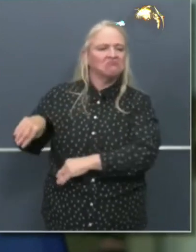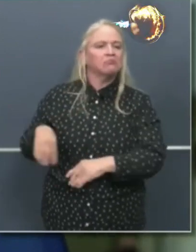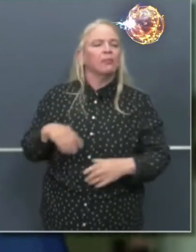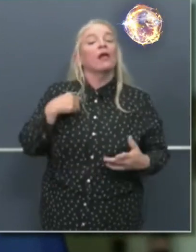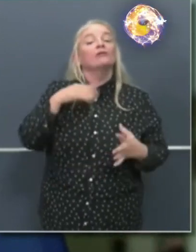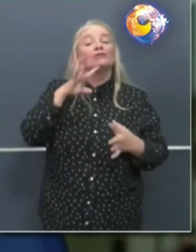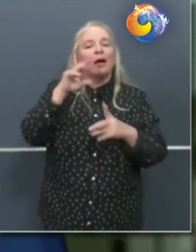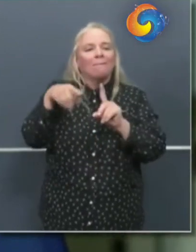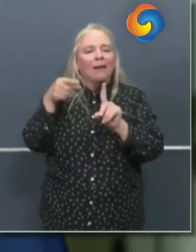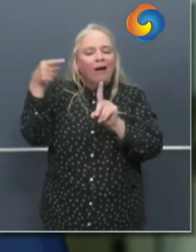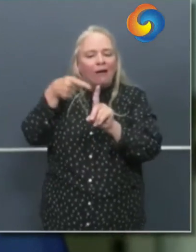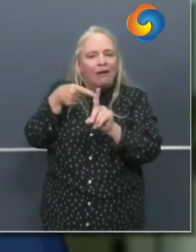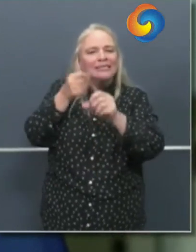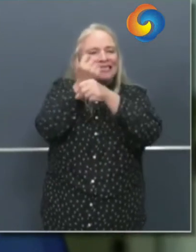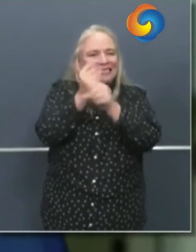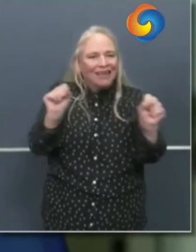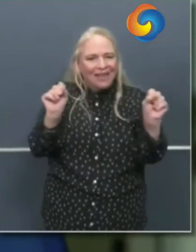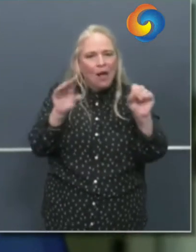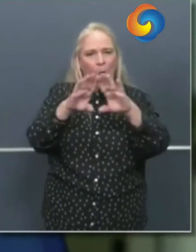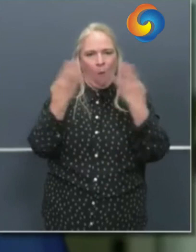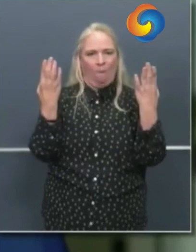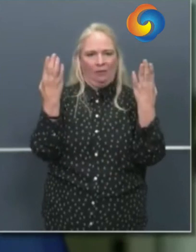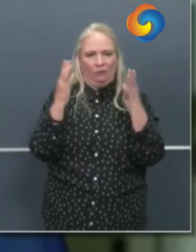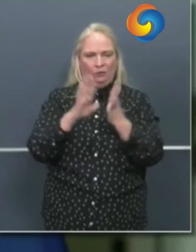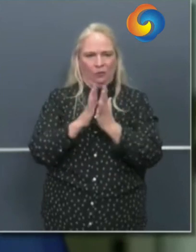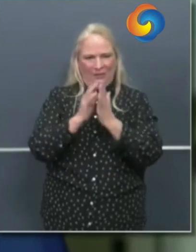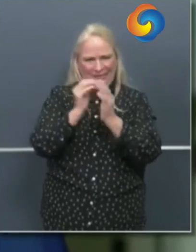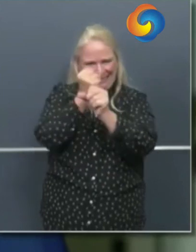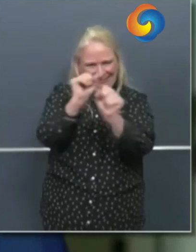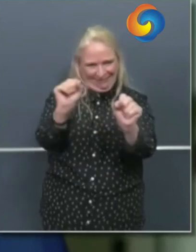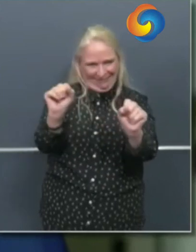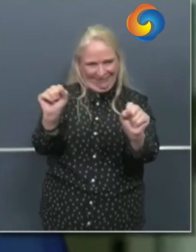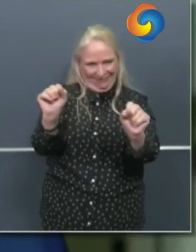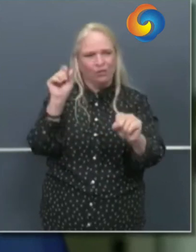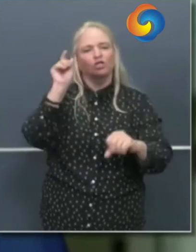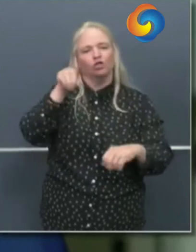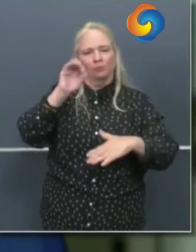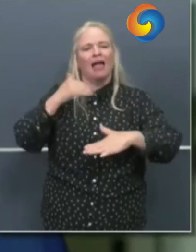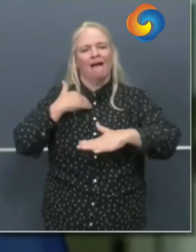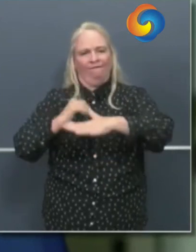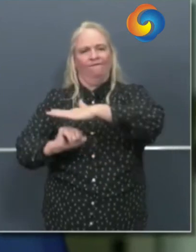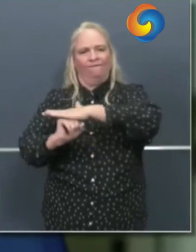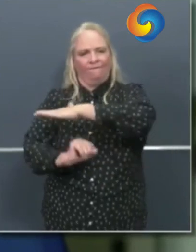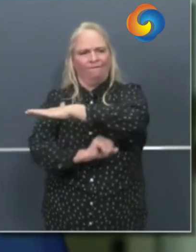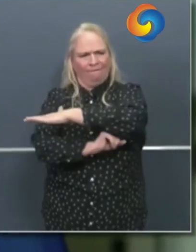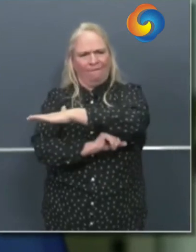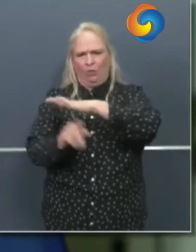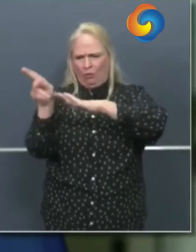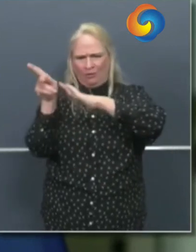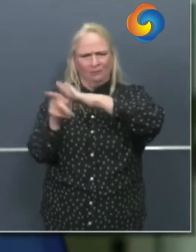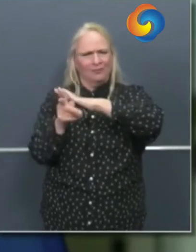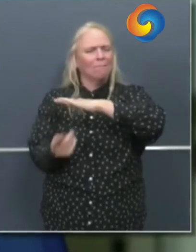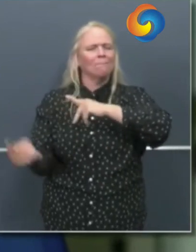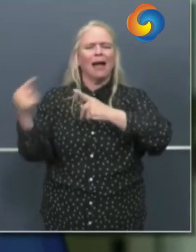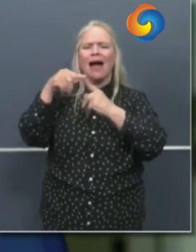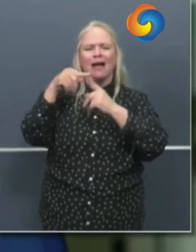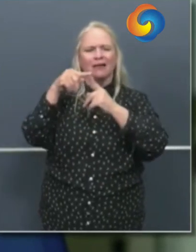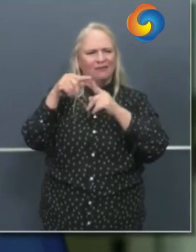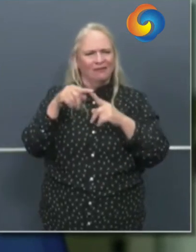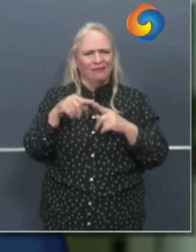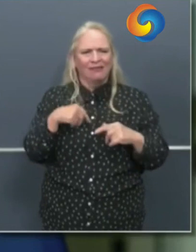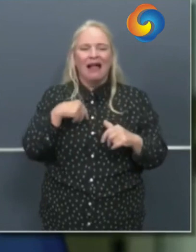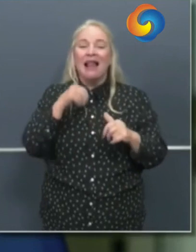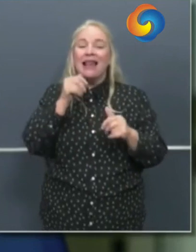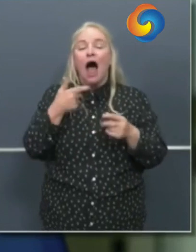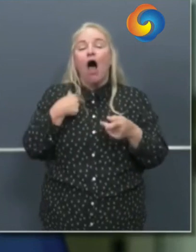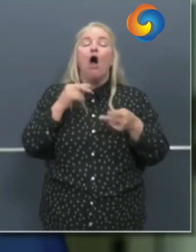the schools and we need to make that a foundational principle that to me is non-otiable we have to safely